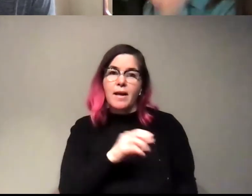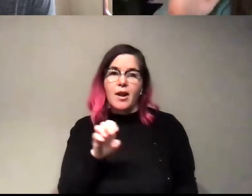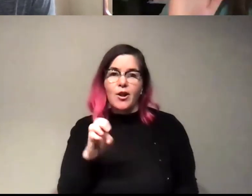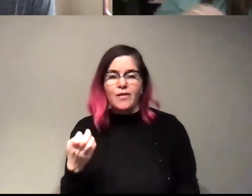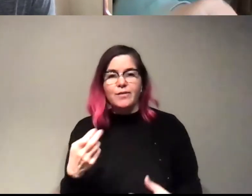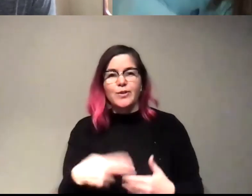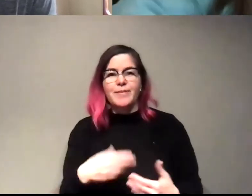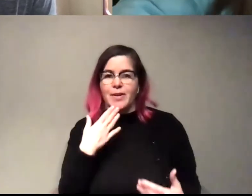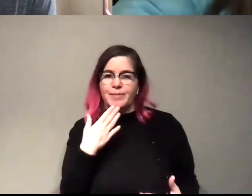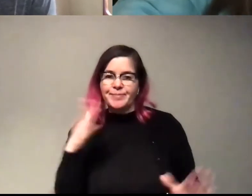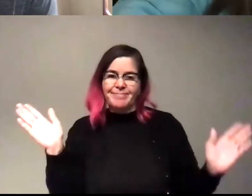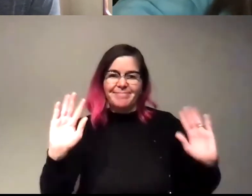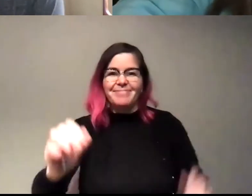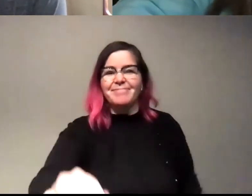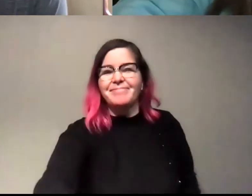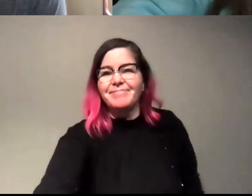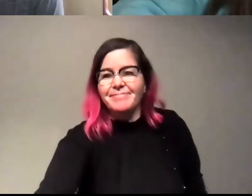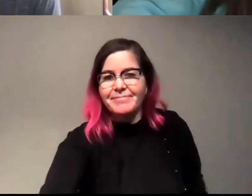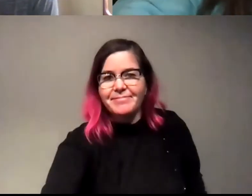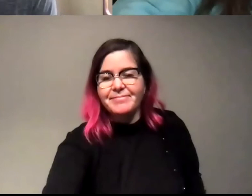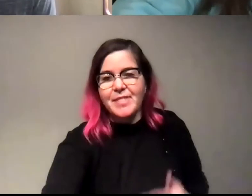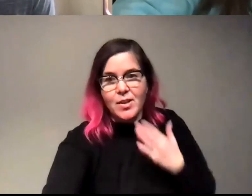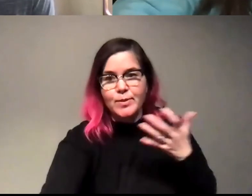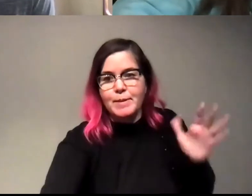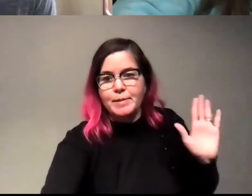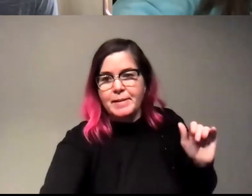Thank you. Thanks so much. Bye. Bye.